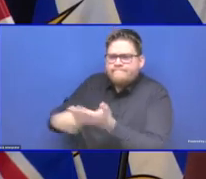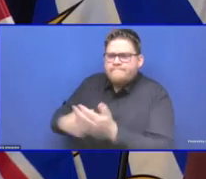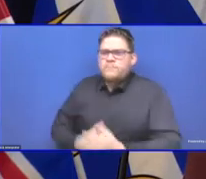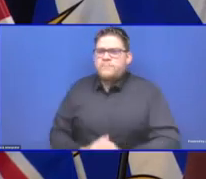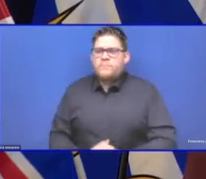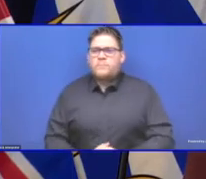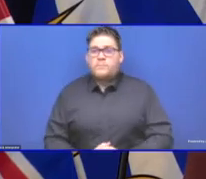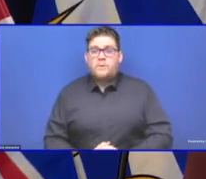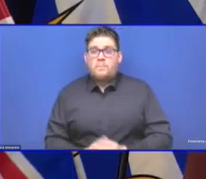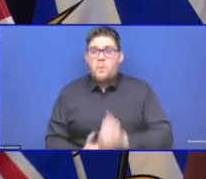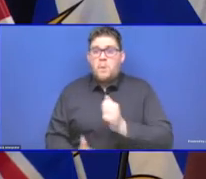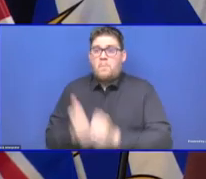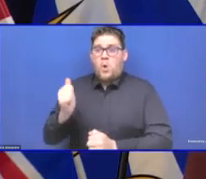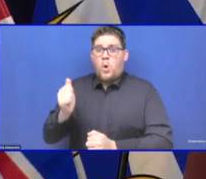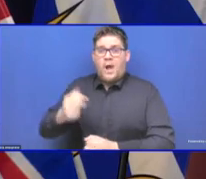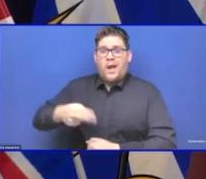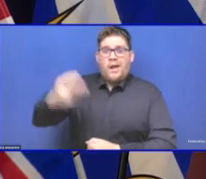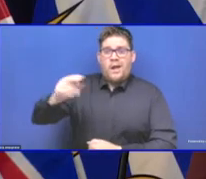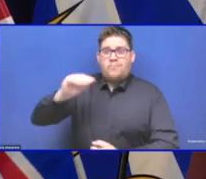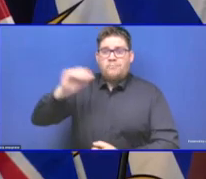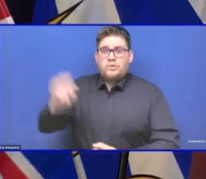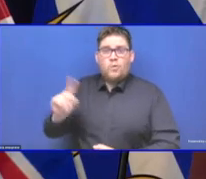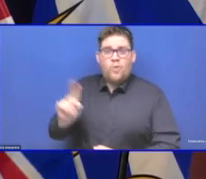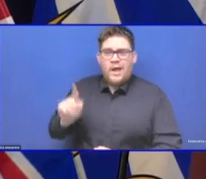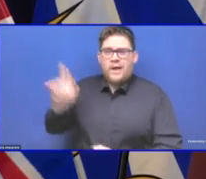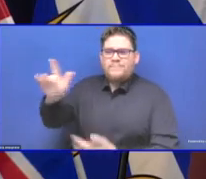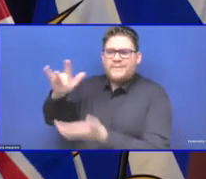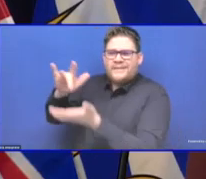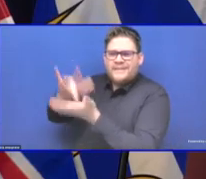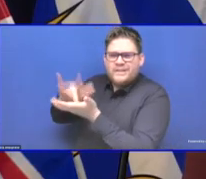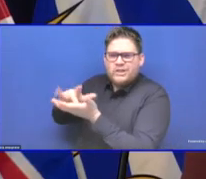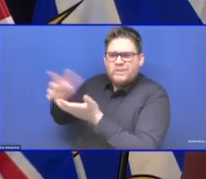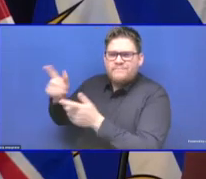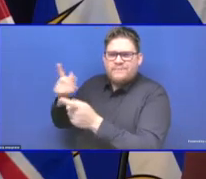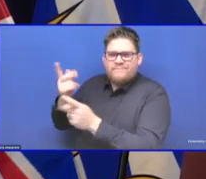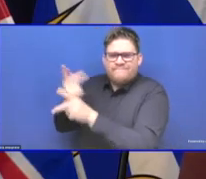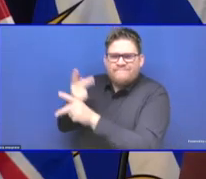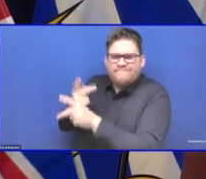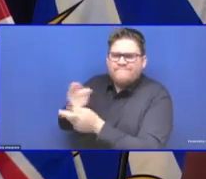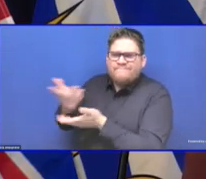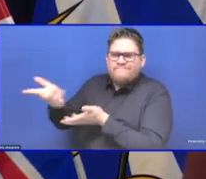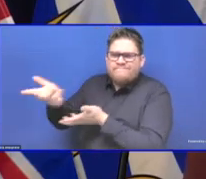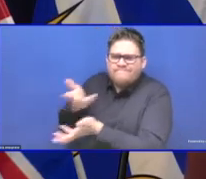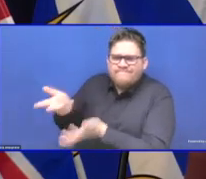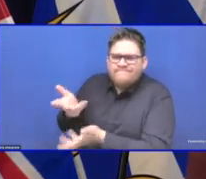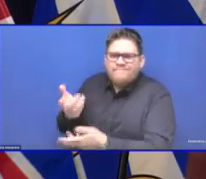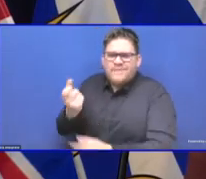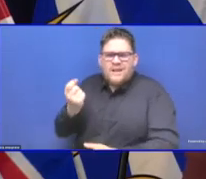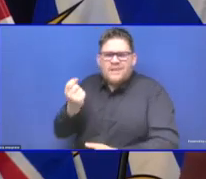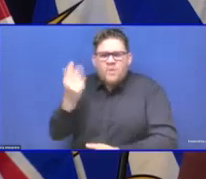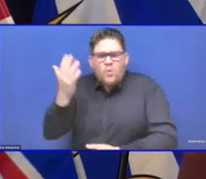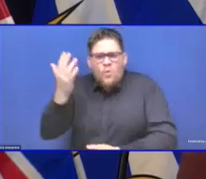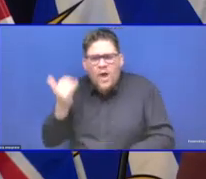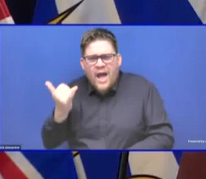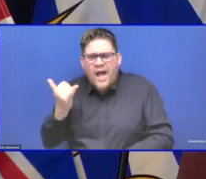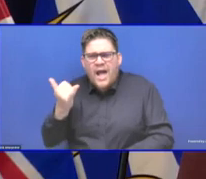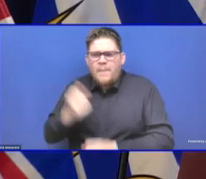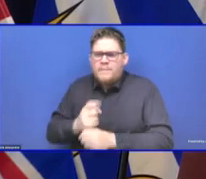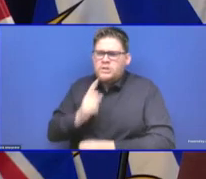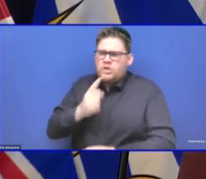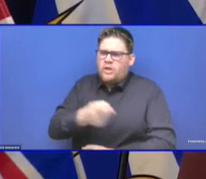understand why and make sure people have access, that their questions are answered, that we support them in